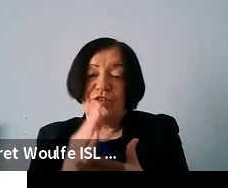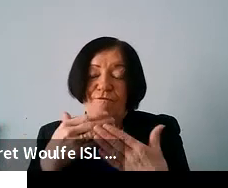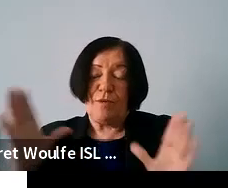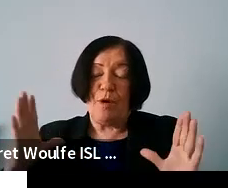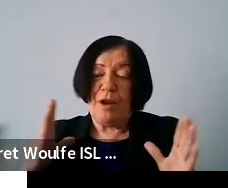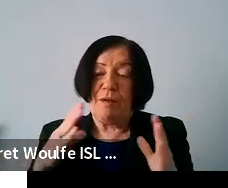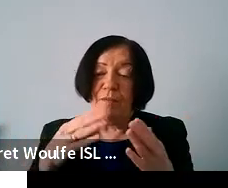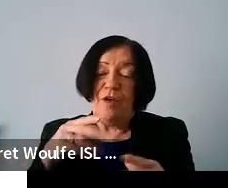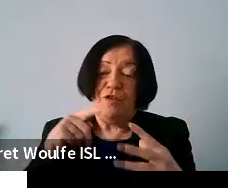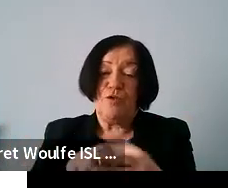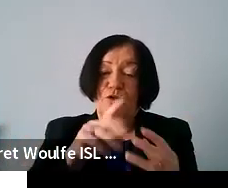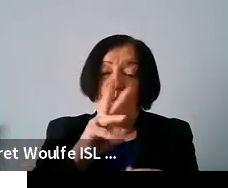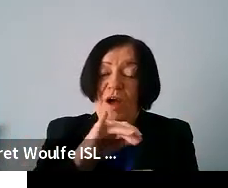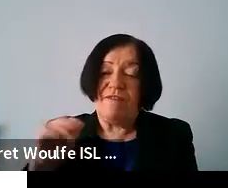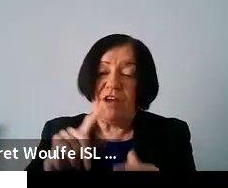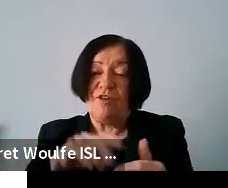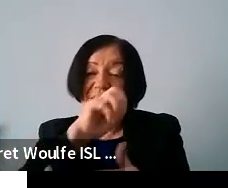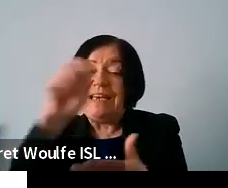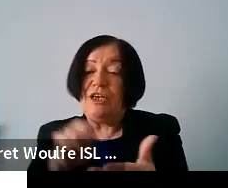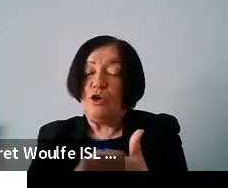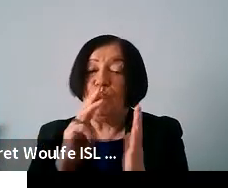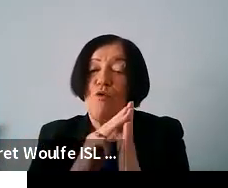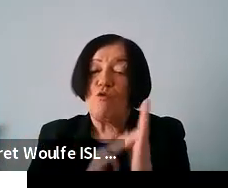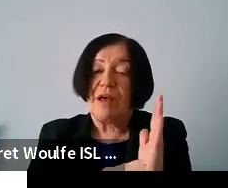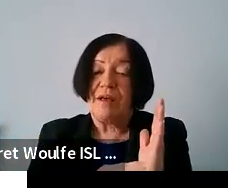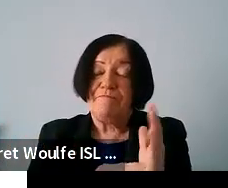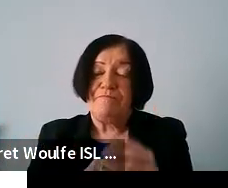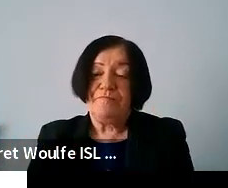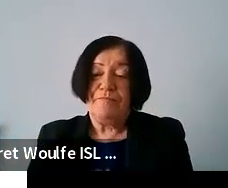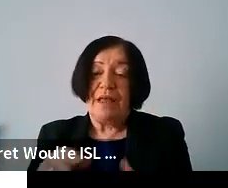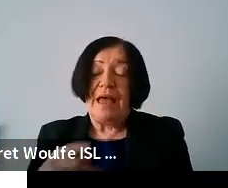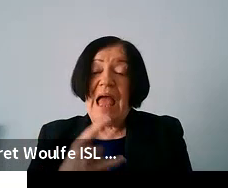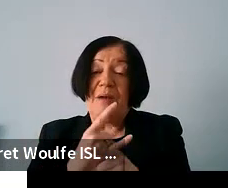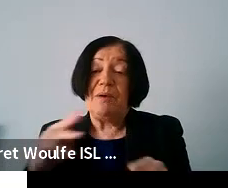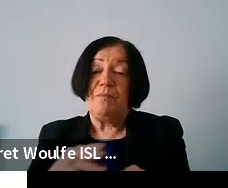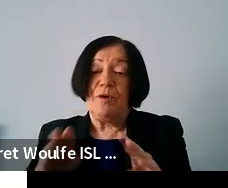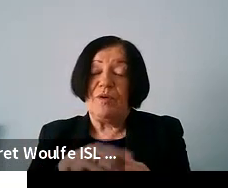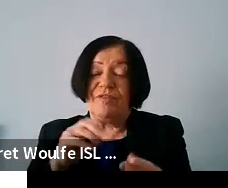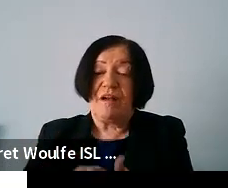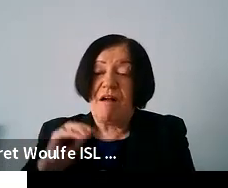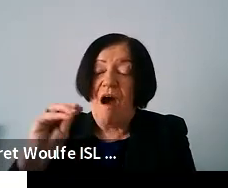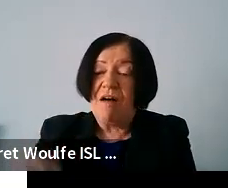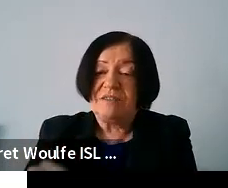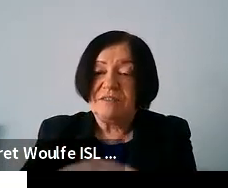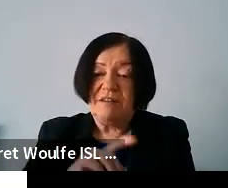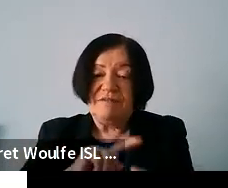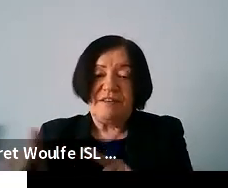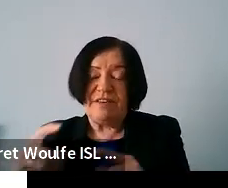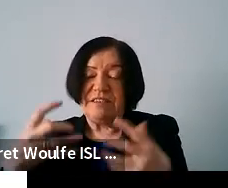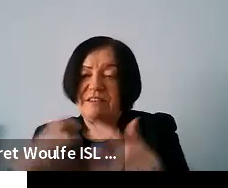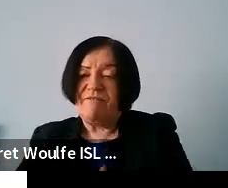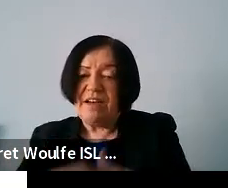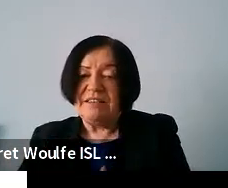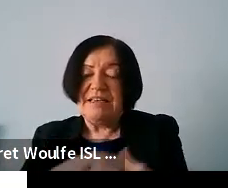broadband through the wi-fi for eu program in terms of helping people with the cost of devices and